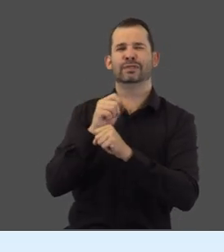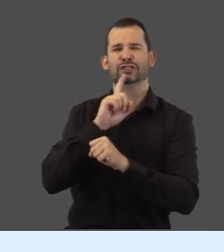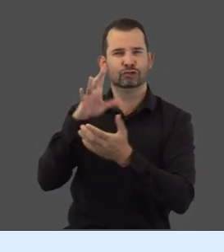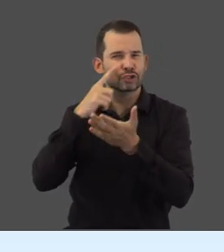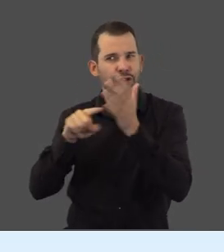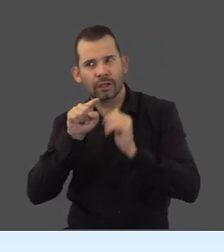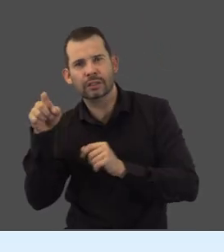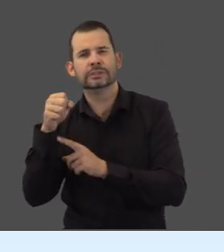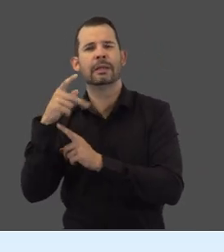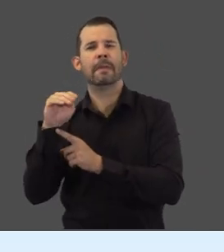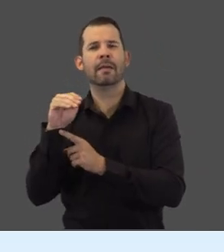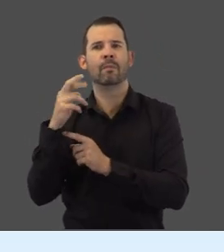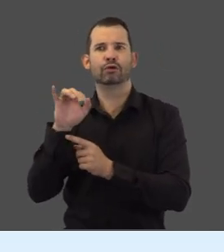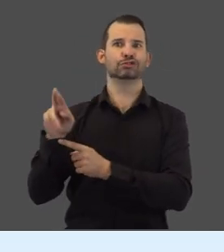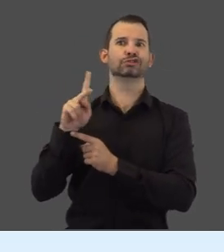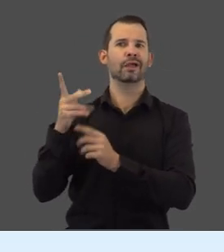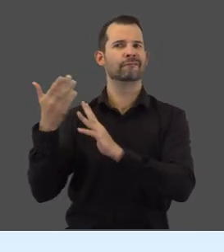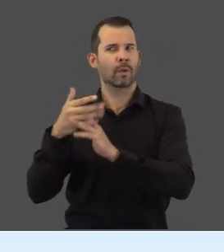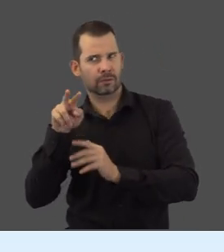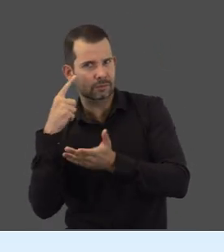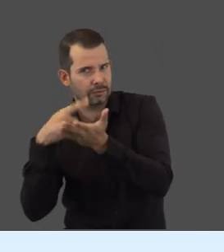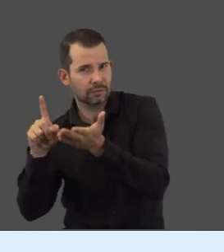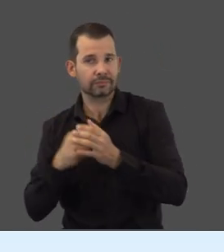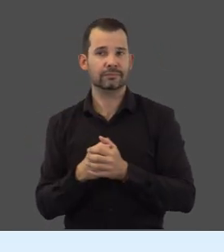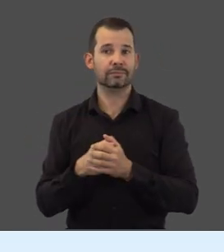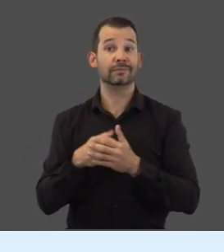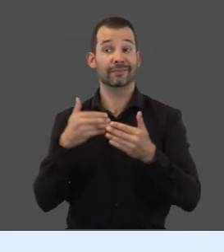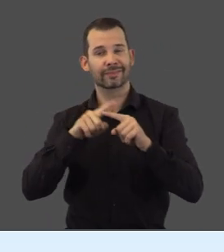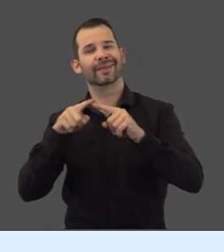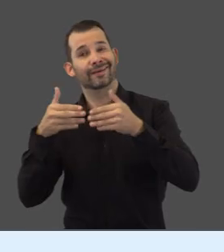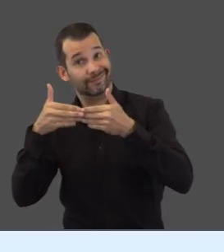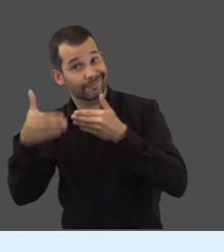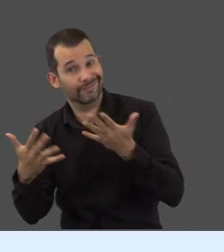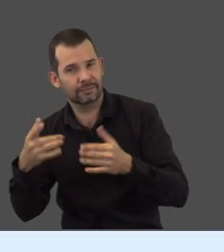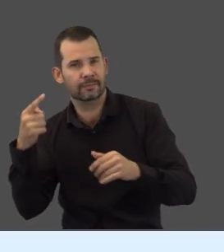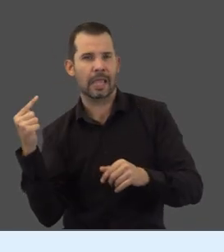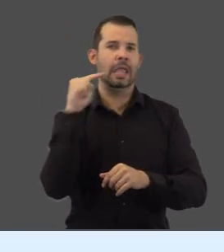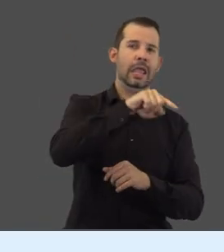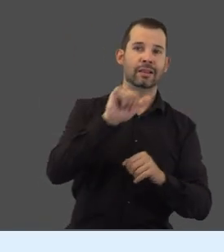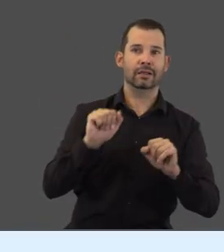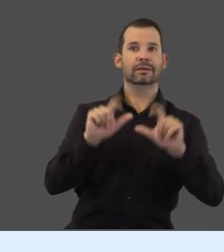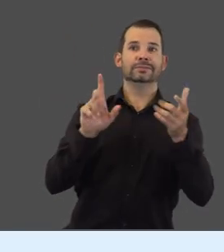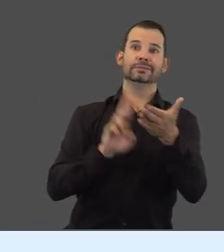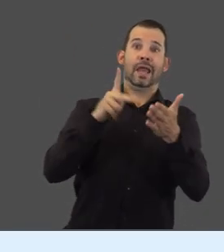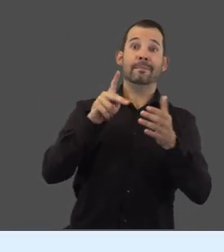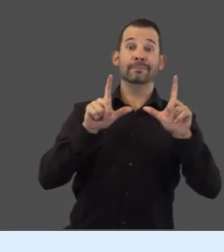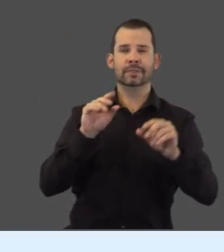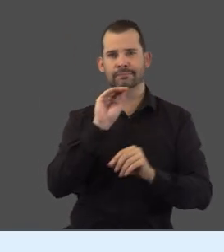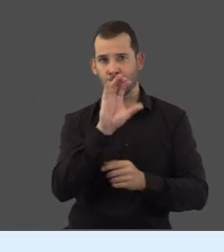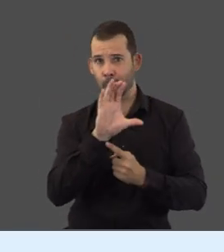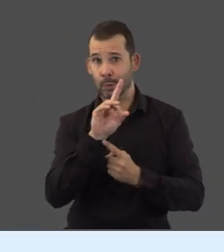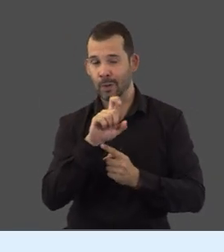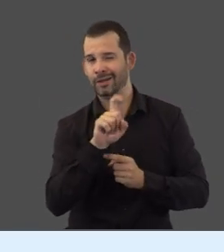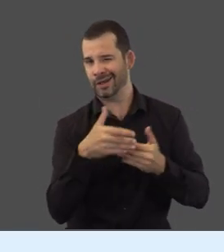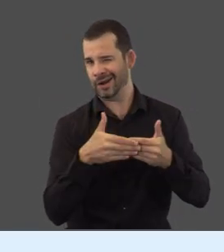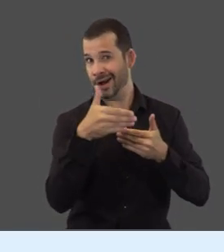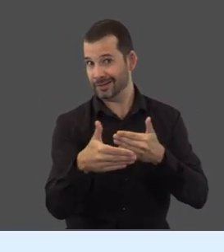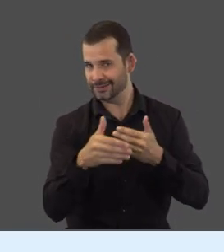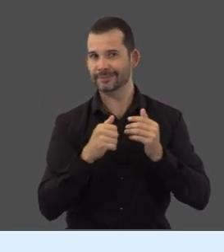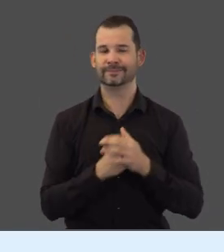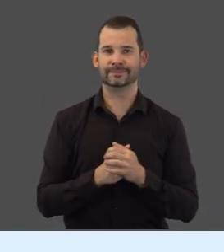your spam or junk folder. Then go back to the Sign Up page and enter the code and click Next.